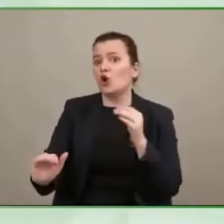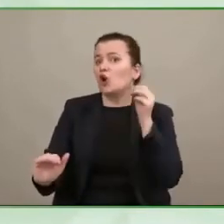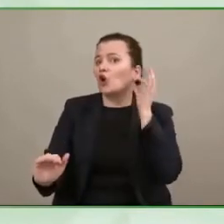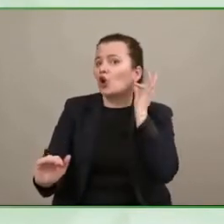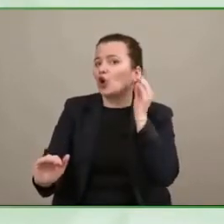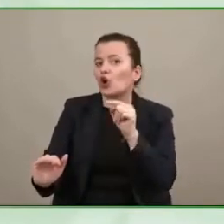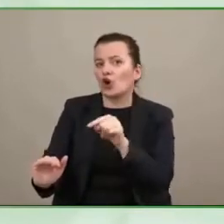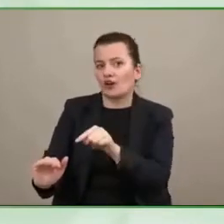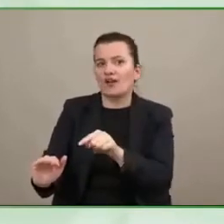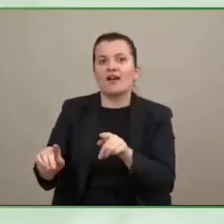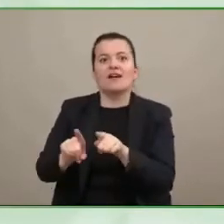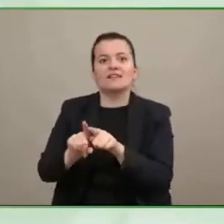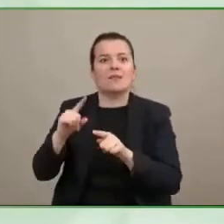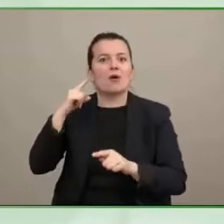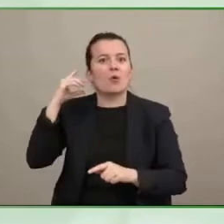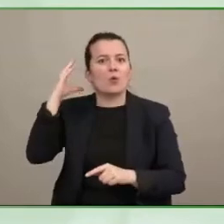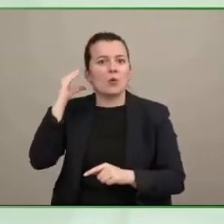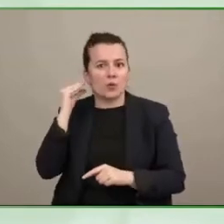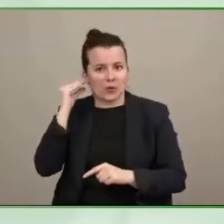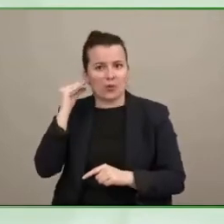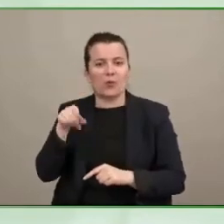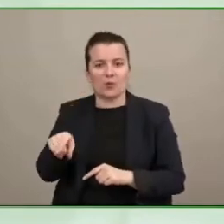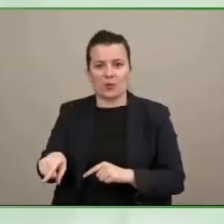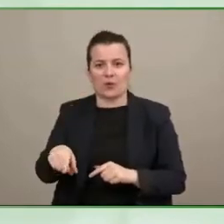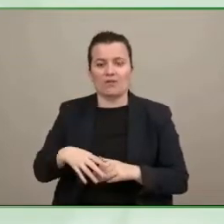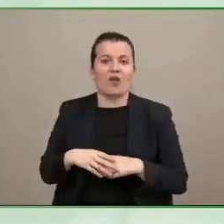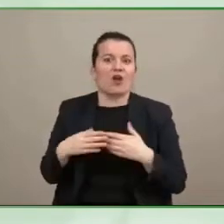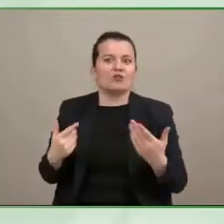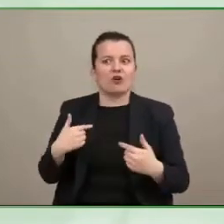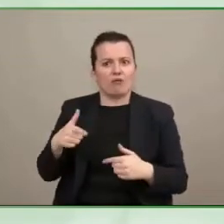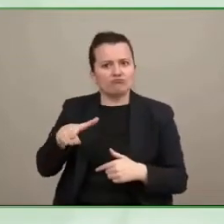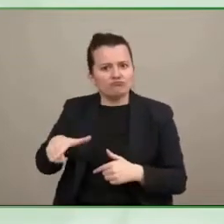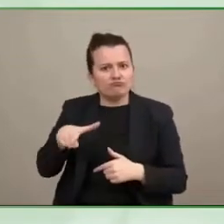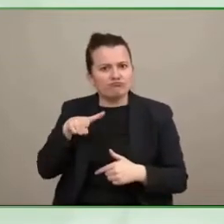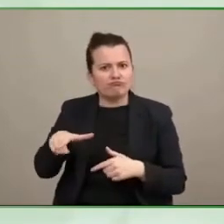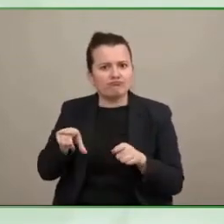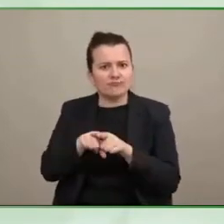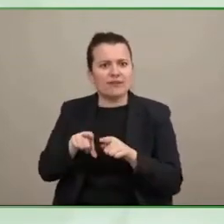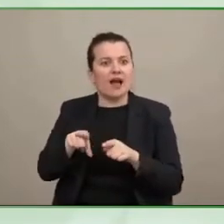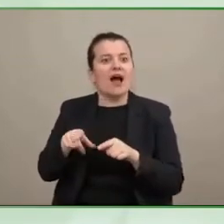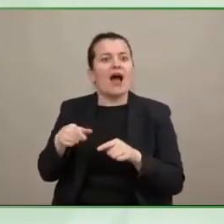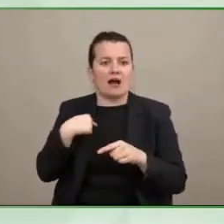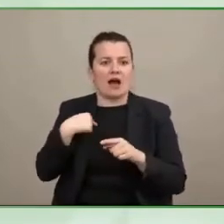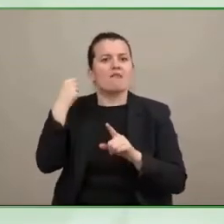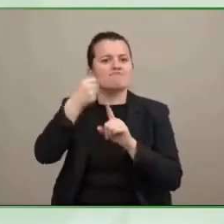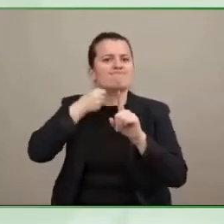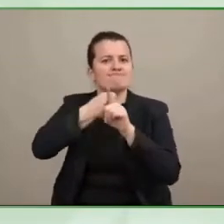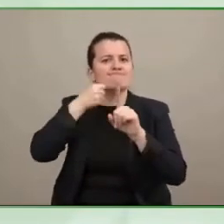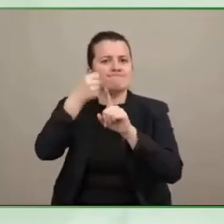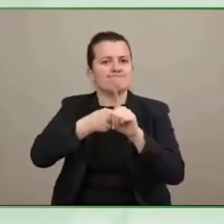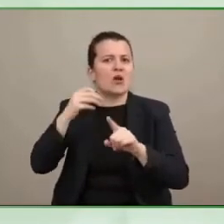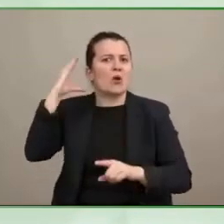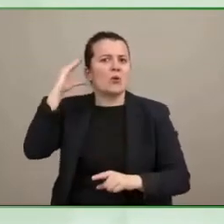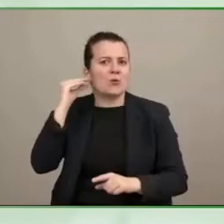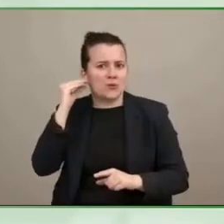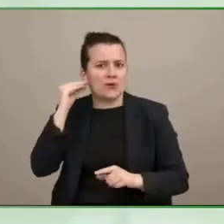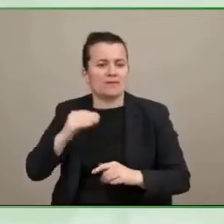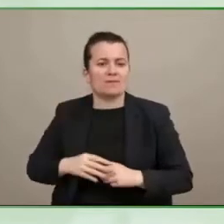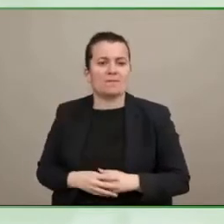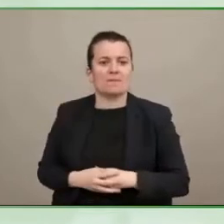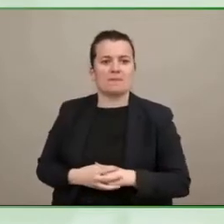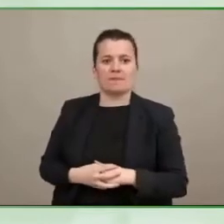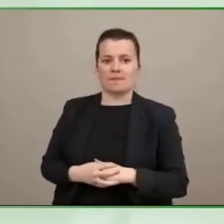in advocacy for people with hearing laws and what does hearing access and innovations do